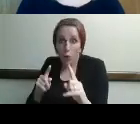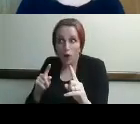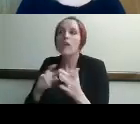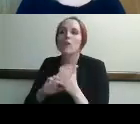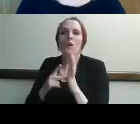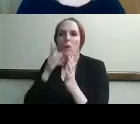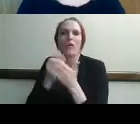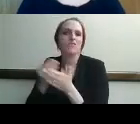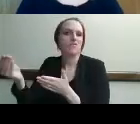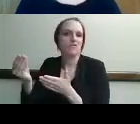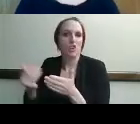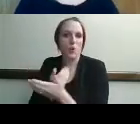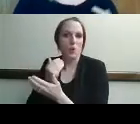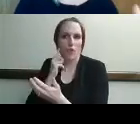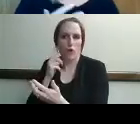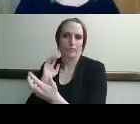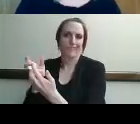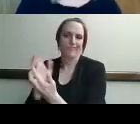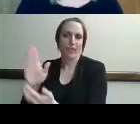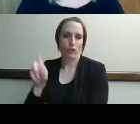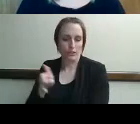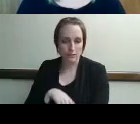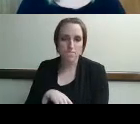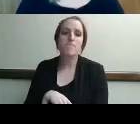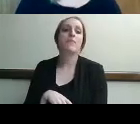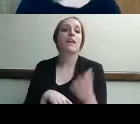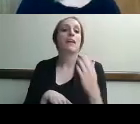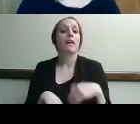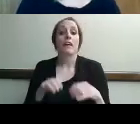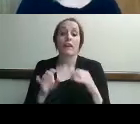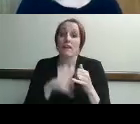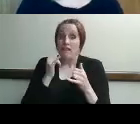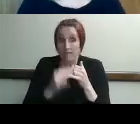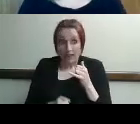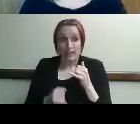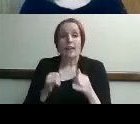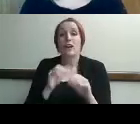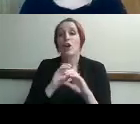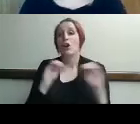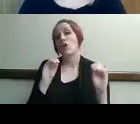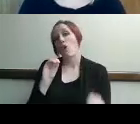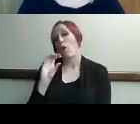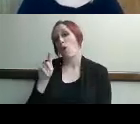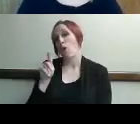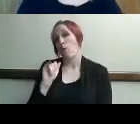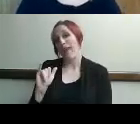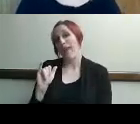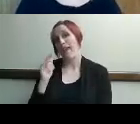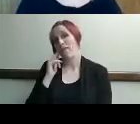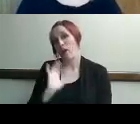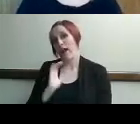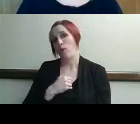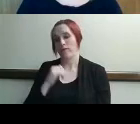um and most and finally not most important but finally is the co-pay a lot of programs do